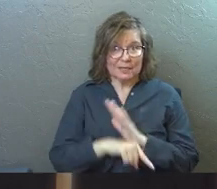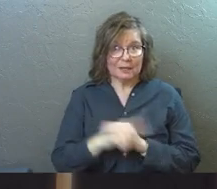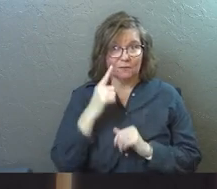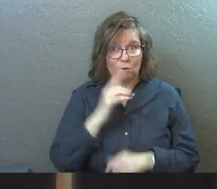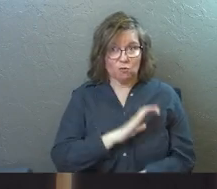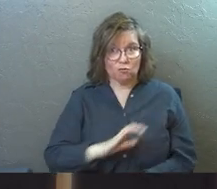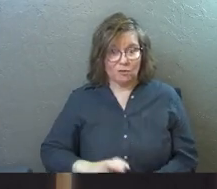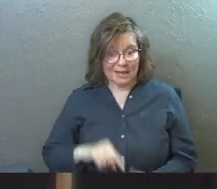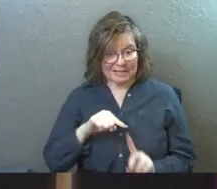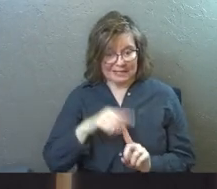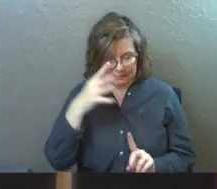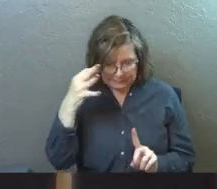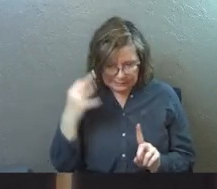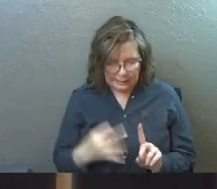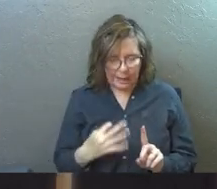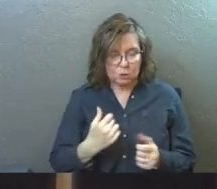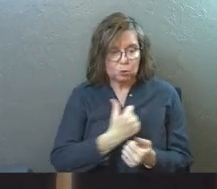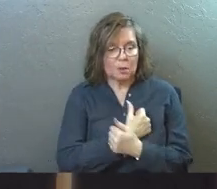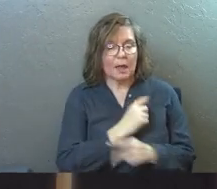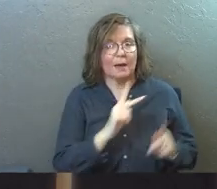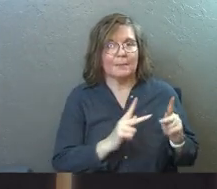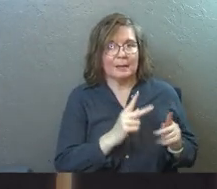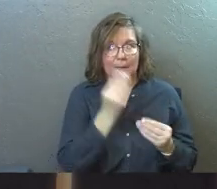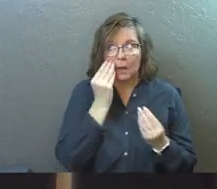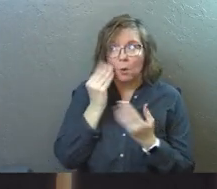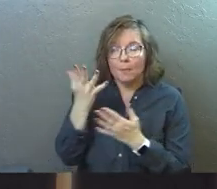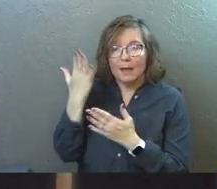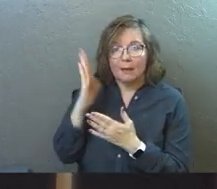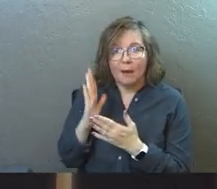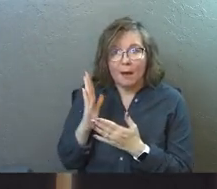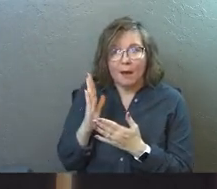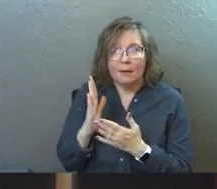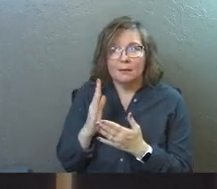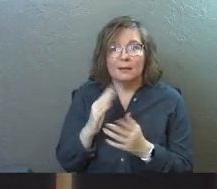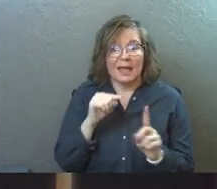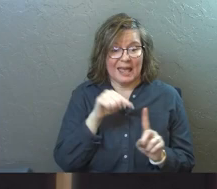he made the decision to love people and obey God the father. And it got him killed.